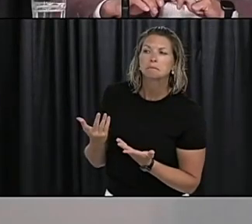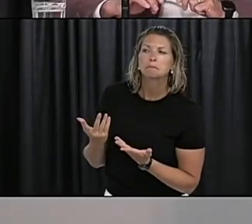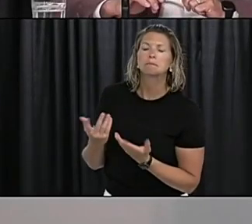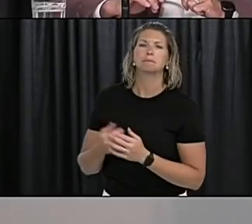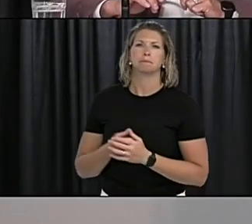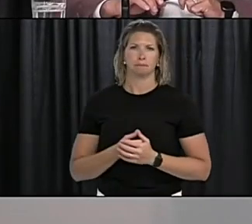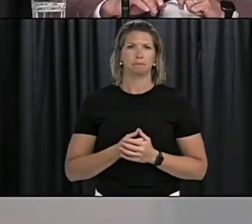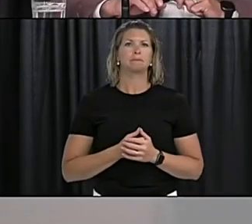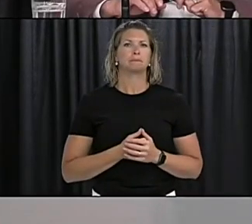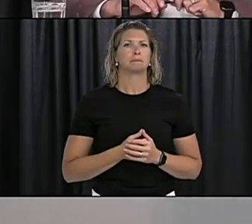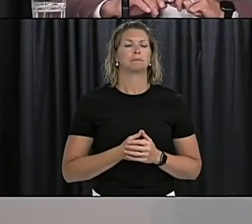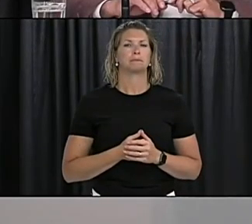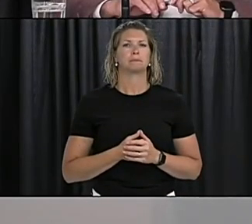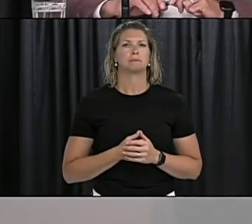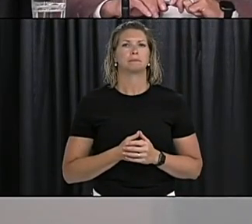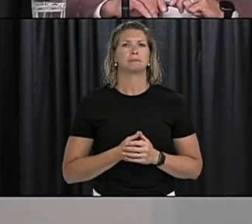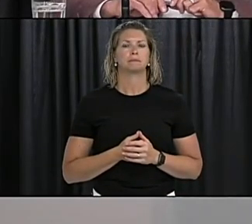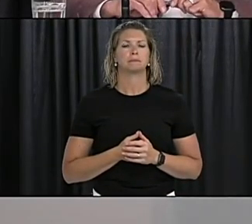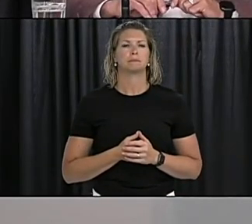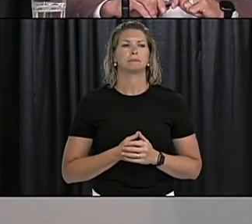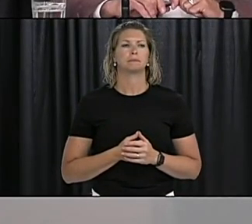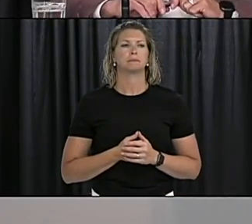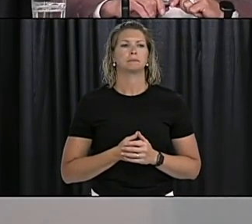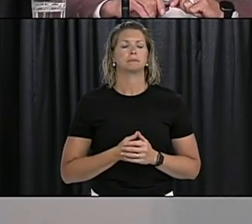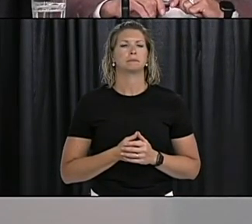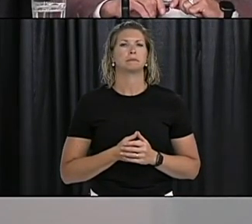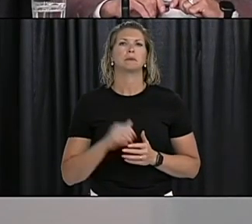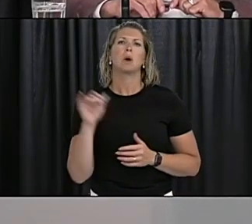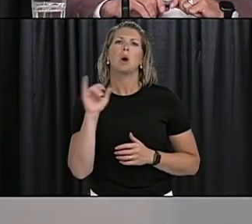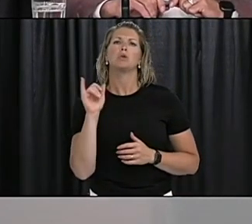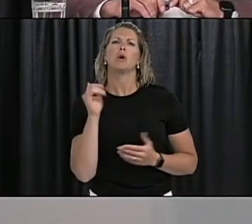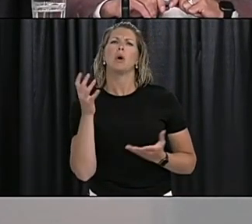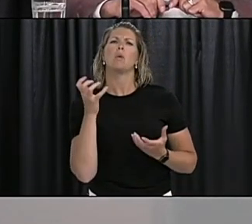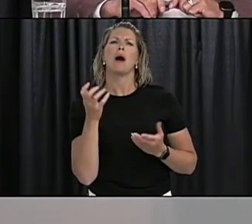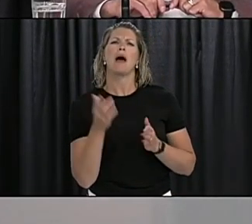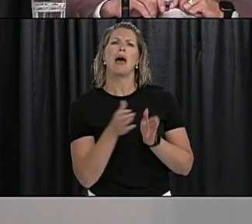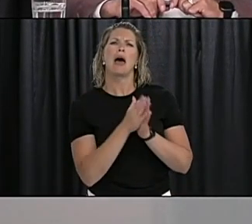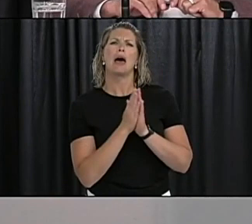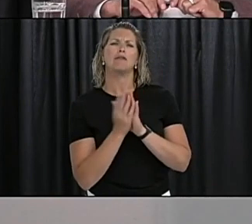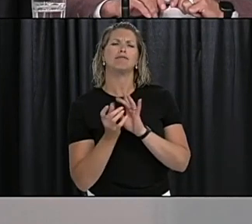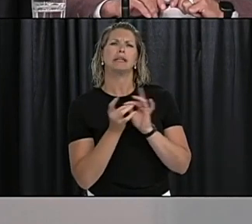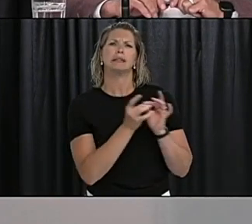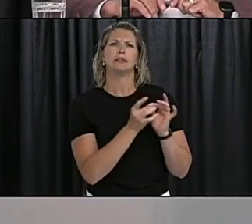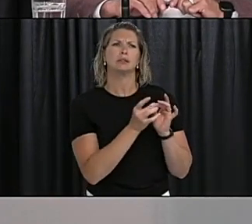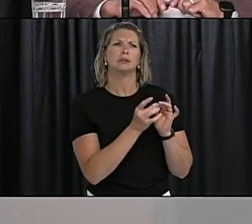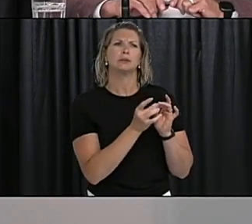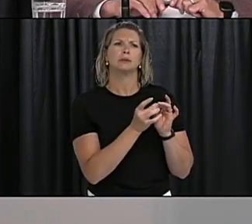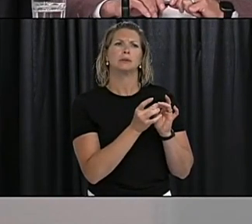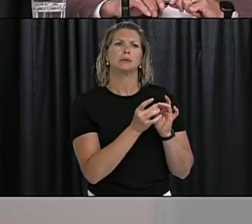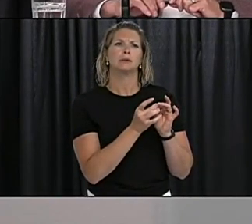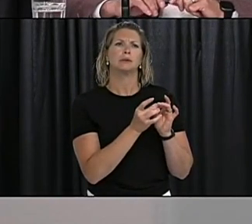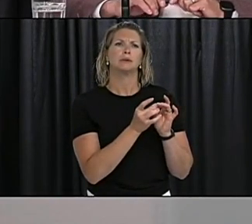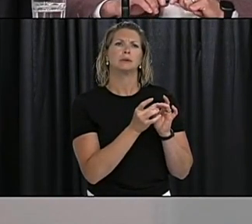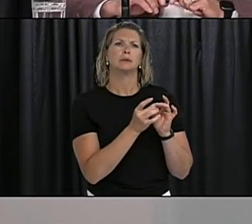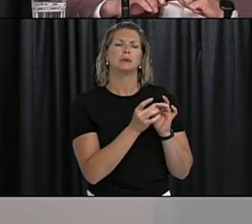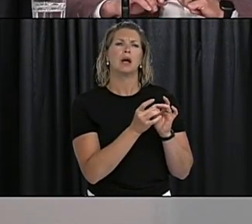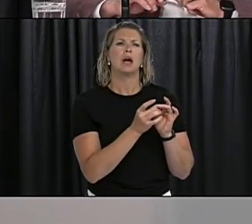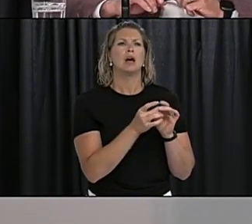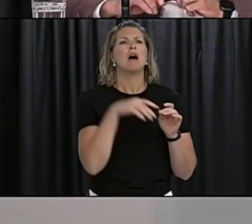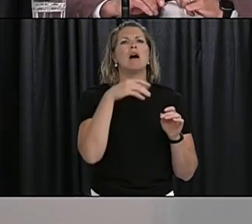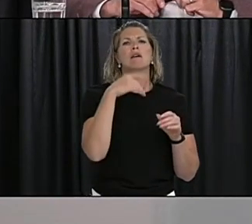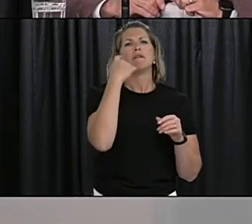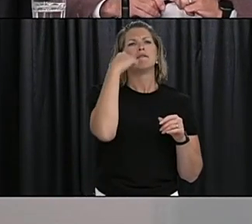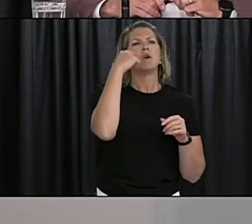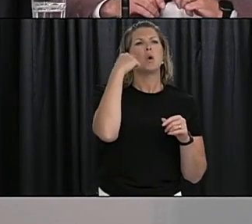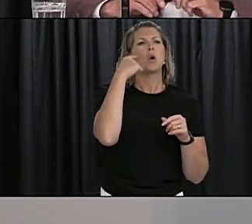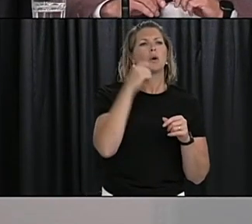and I want to ask about the issue that the premier brought up around workers on offshore vessels and